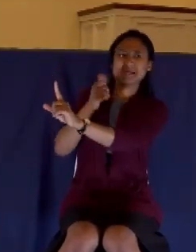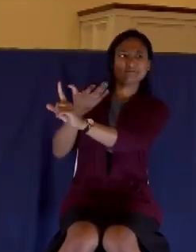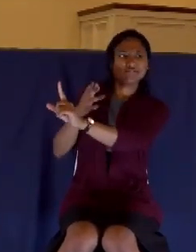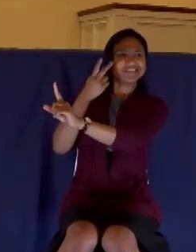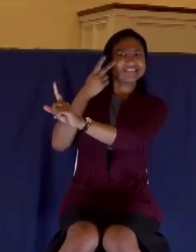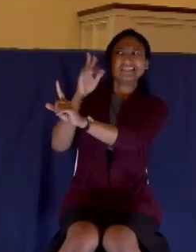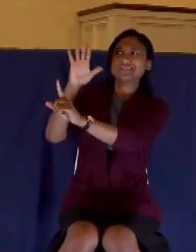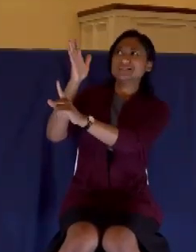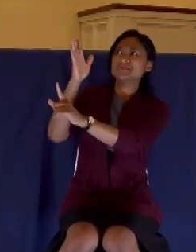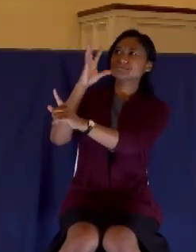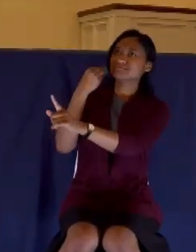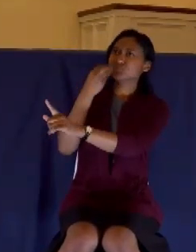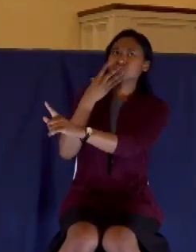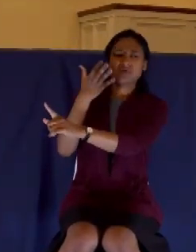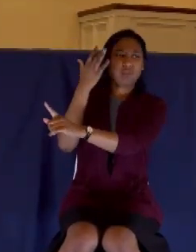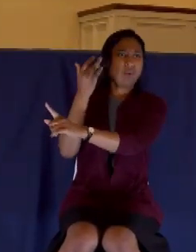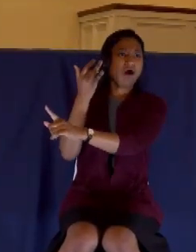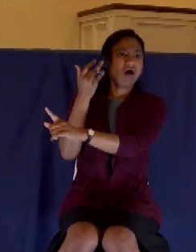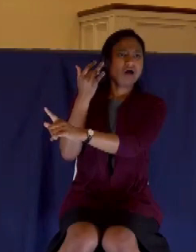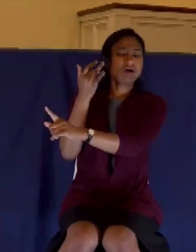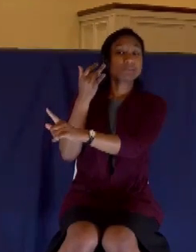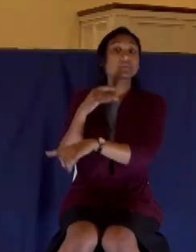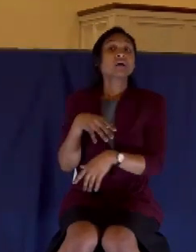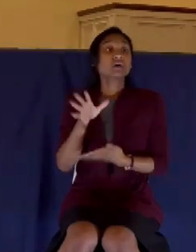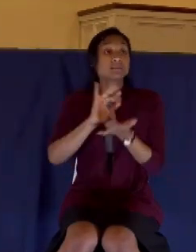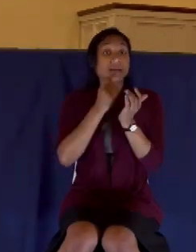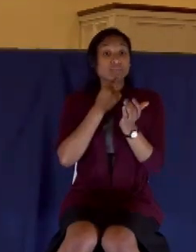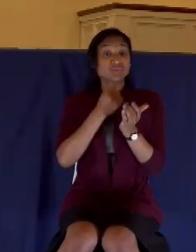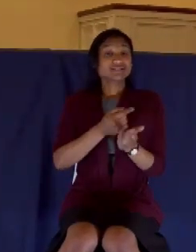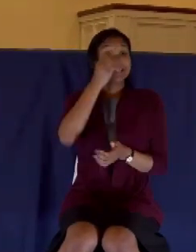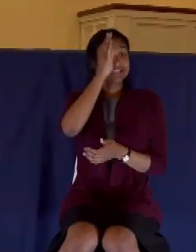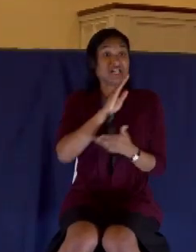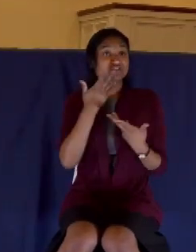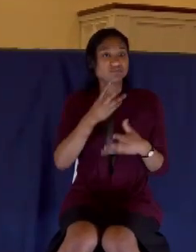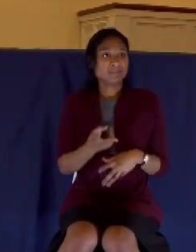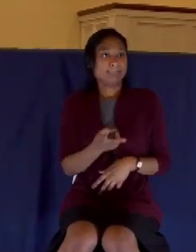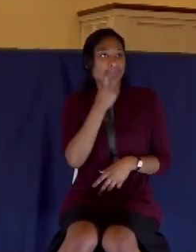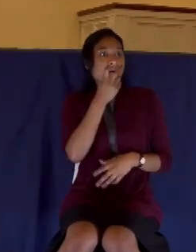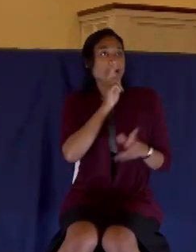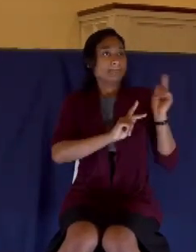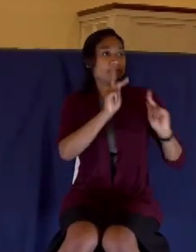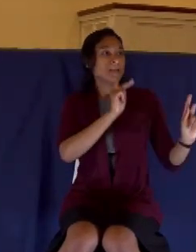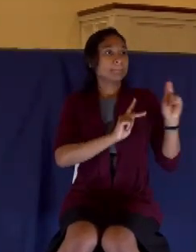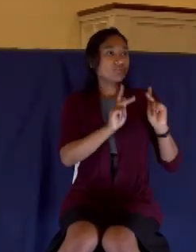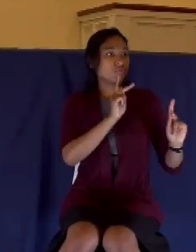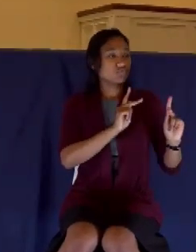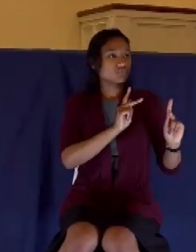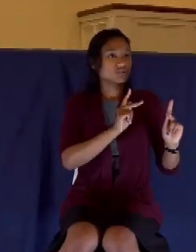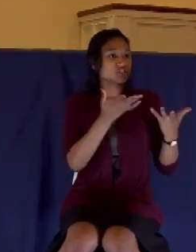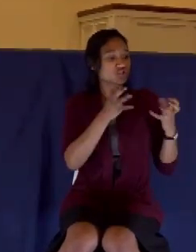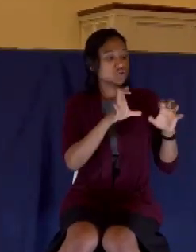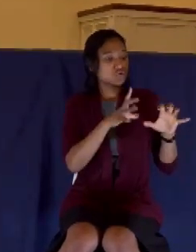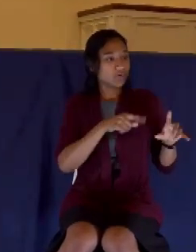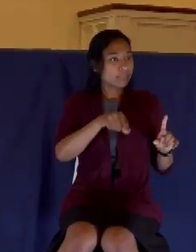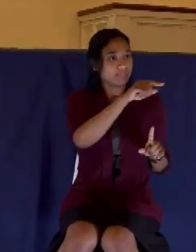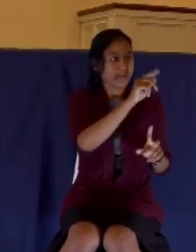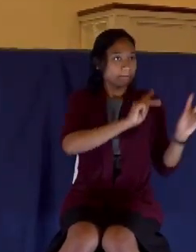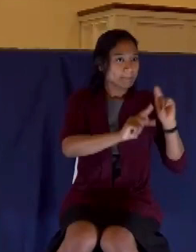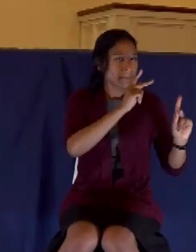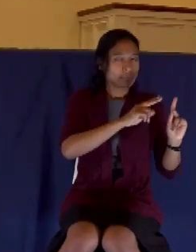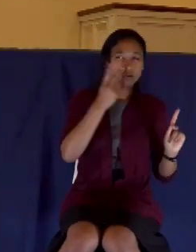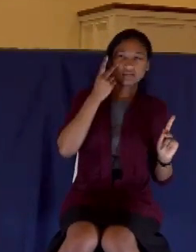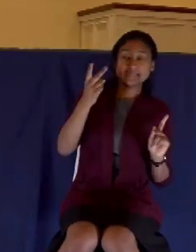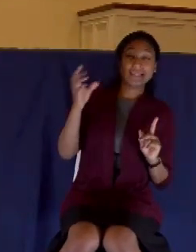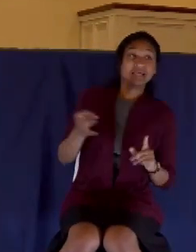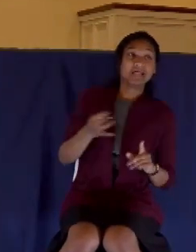Well, because the Bible says the God of this world has blinded the minds of them that believe not, lest the light of the glory of the gospel